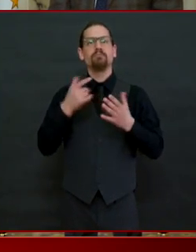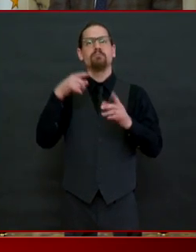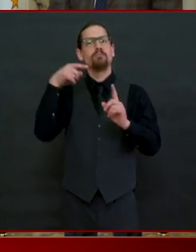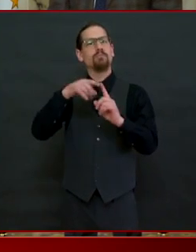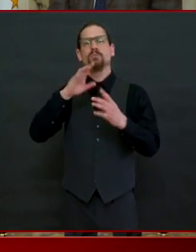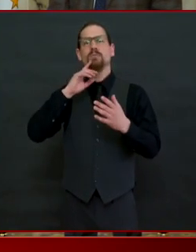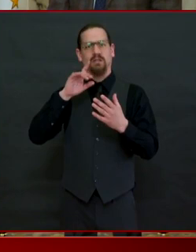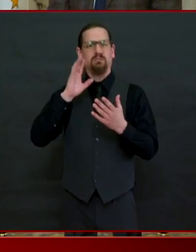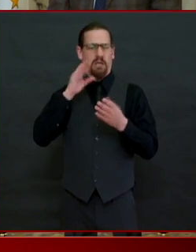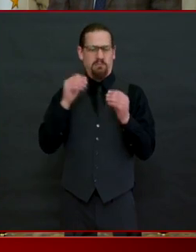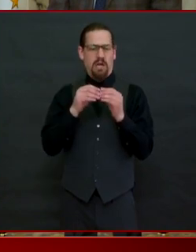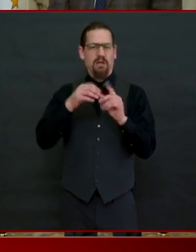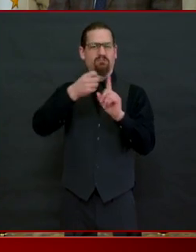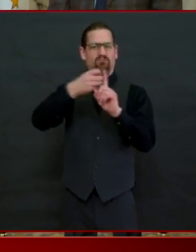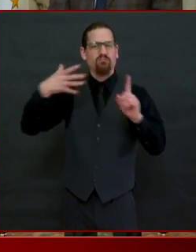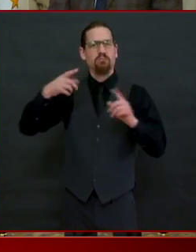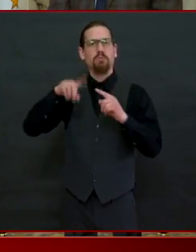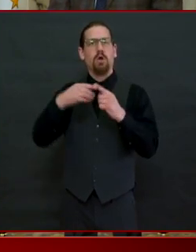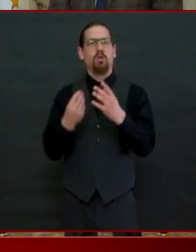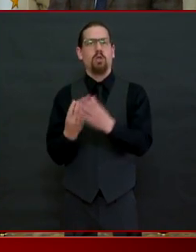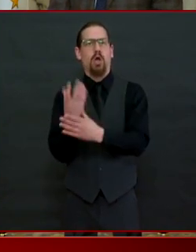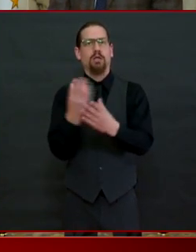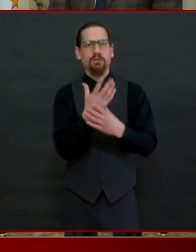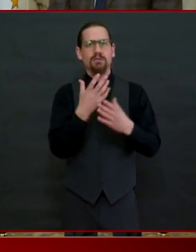which is reopening our economy